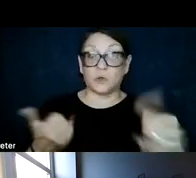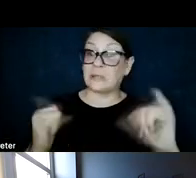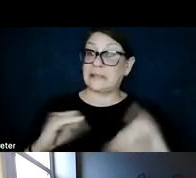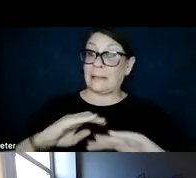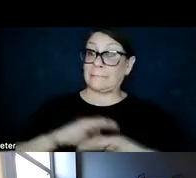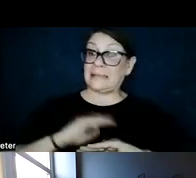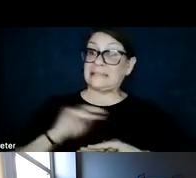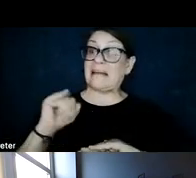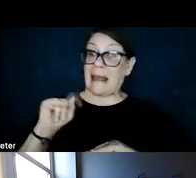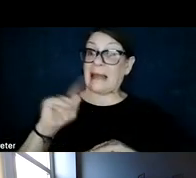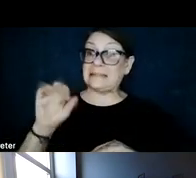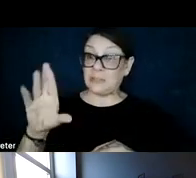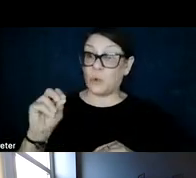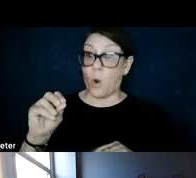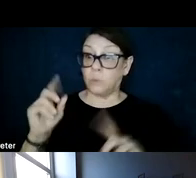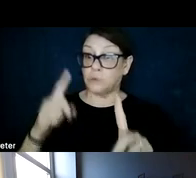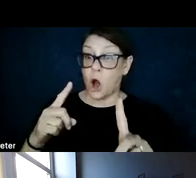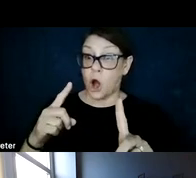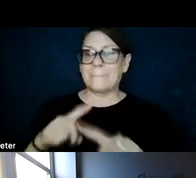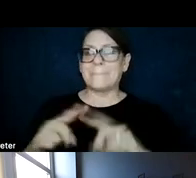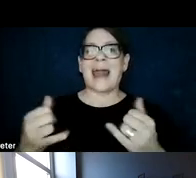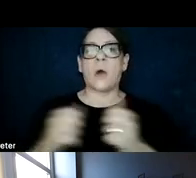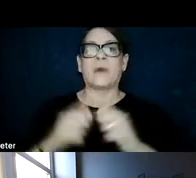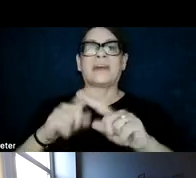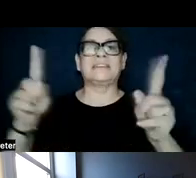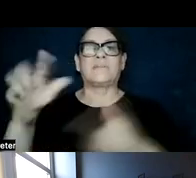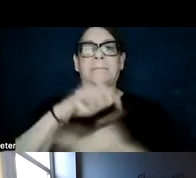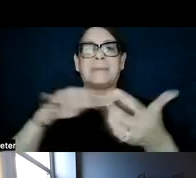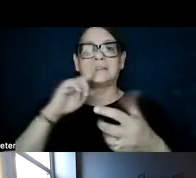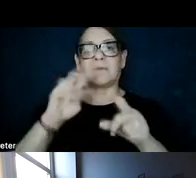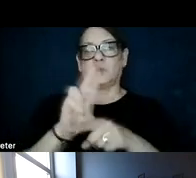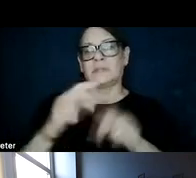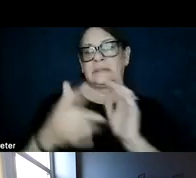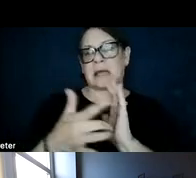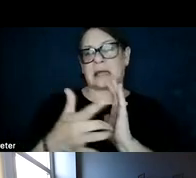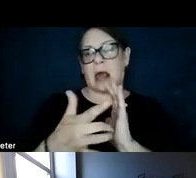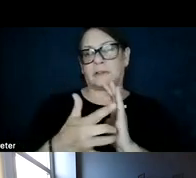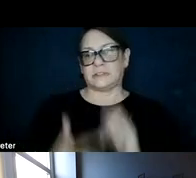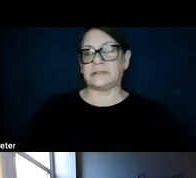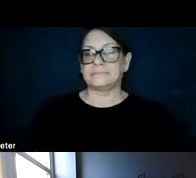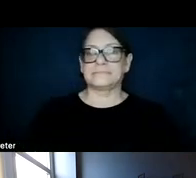emissions target, but now with a different mix of technologies in different quantities.